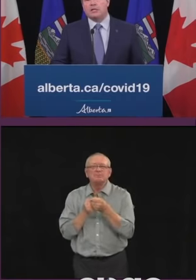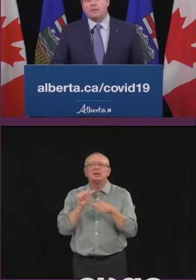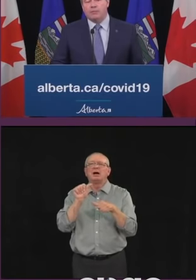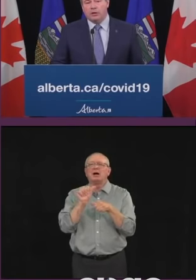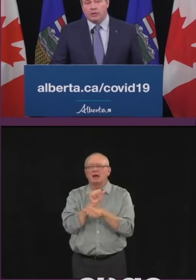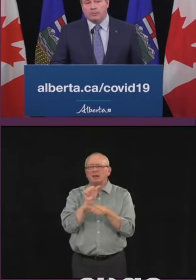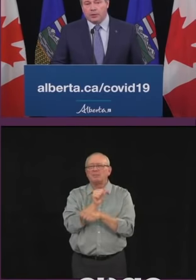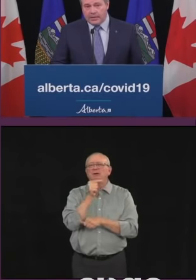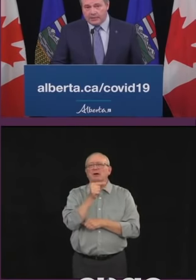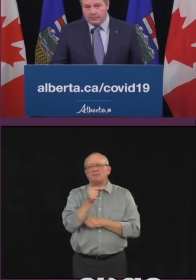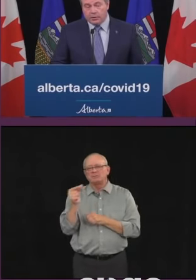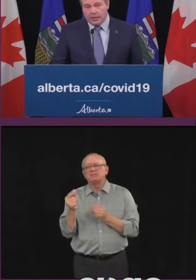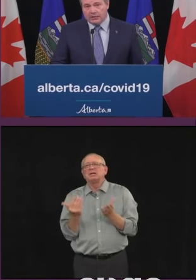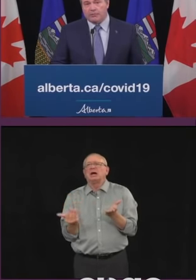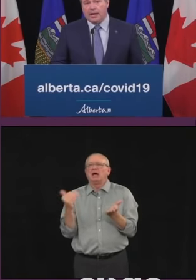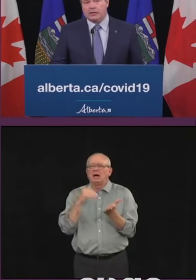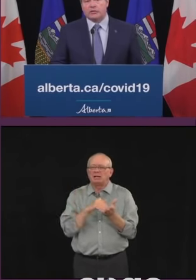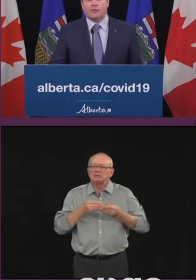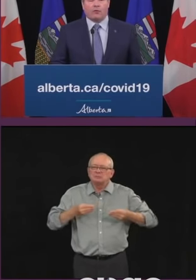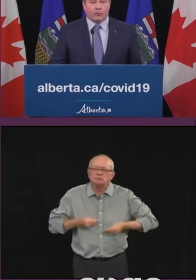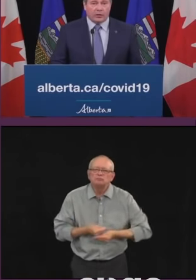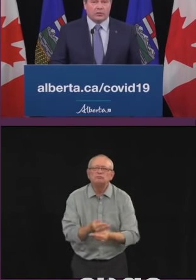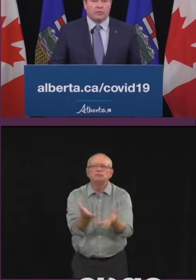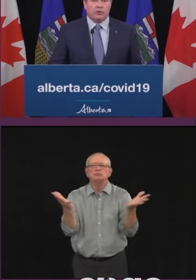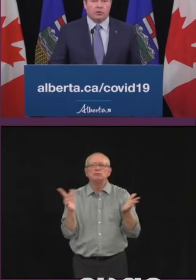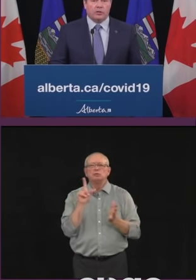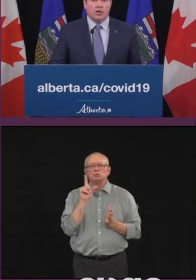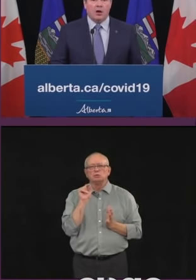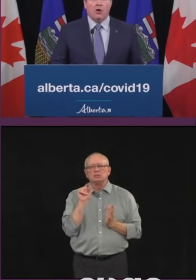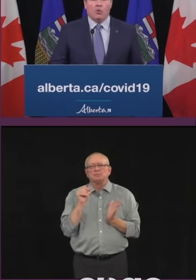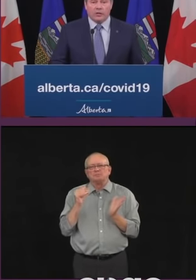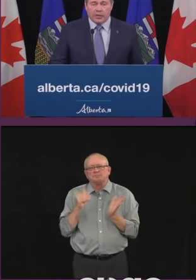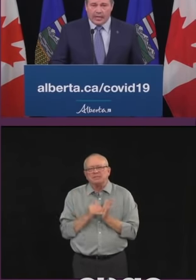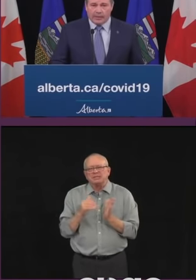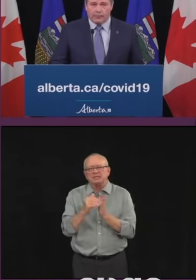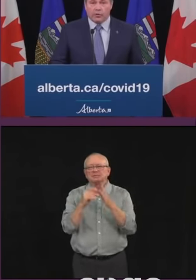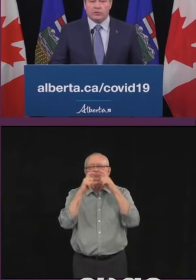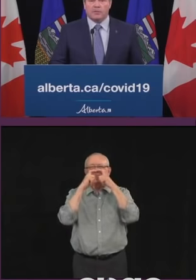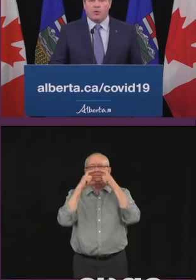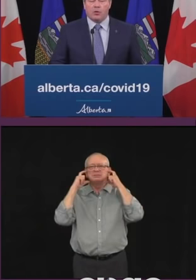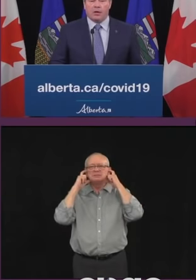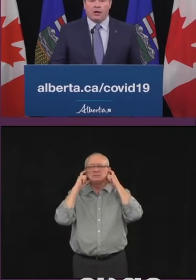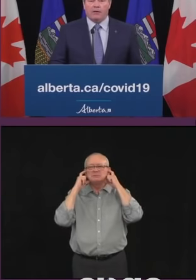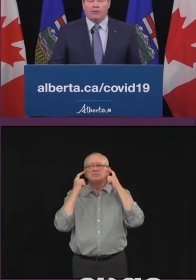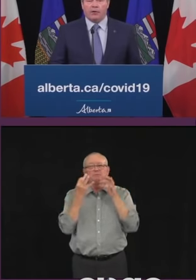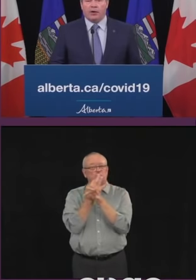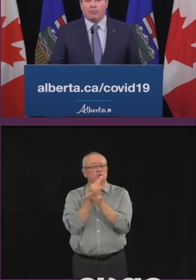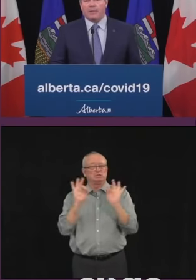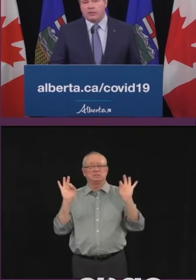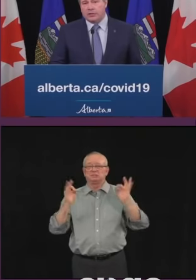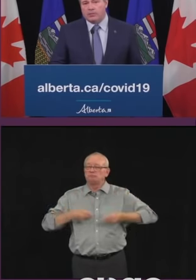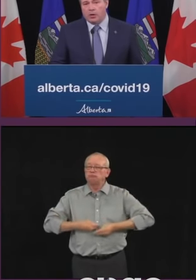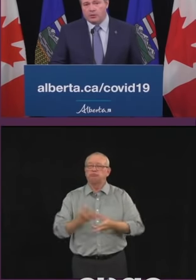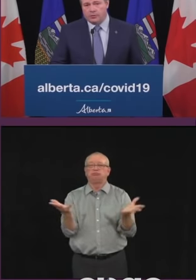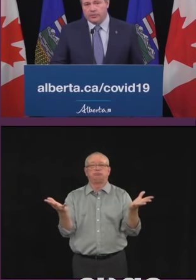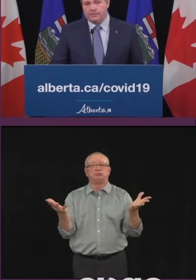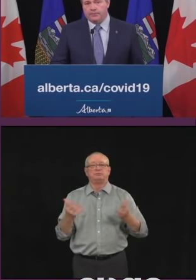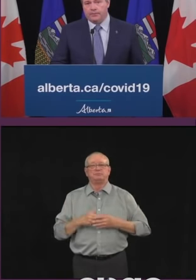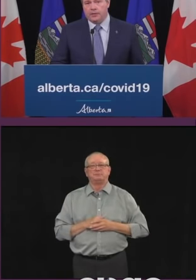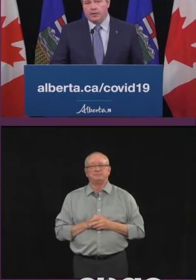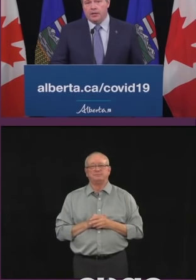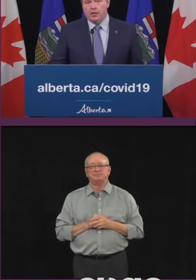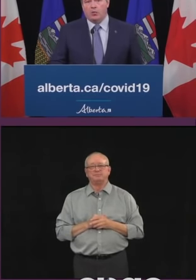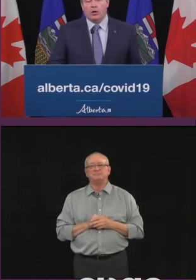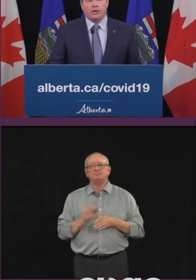another 20 million protective masks for free distribution once again with the support of private sector partners.